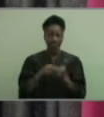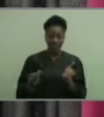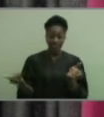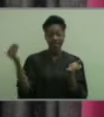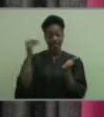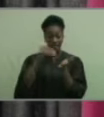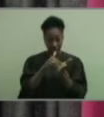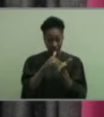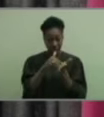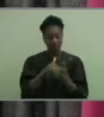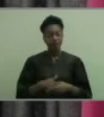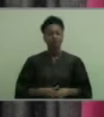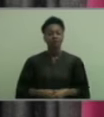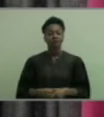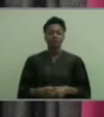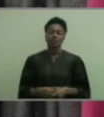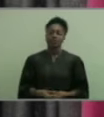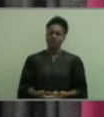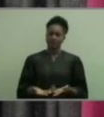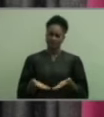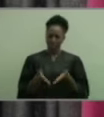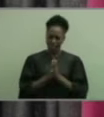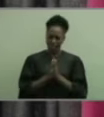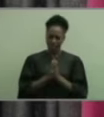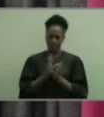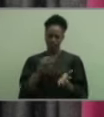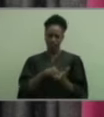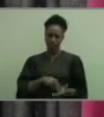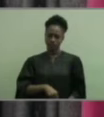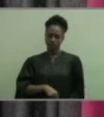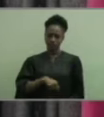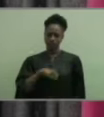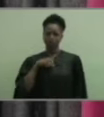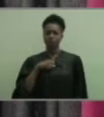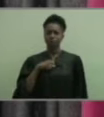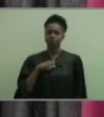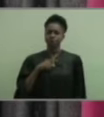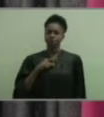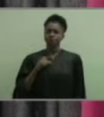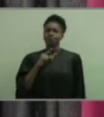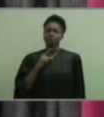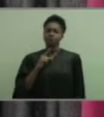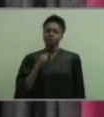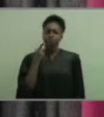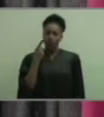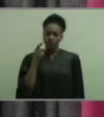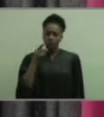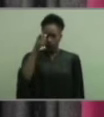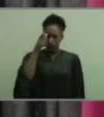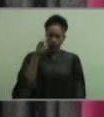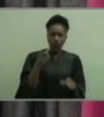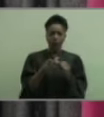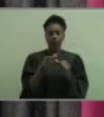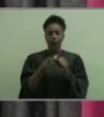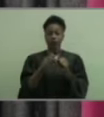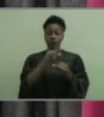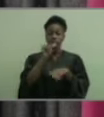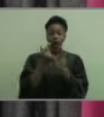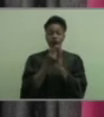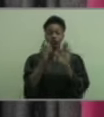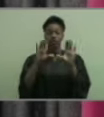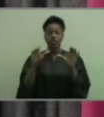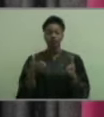again. I ask that you stand tall and you be proud for you will forever be remembered as the